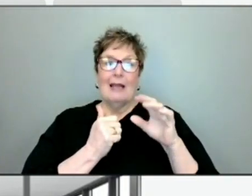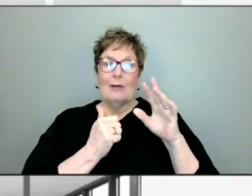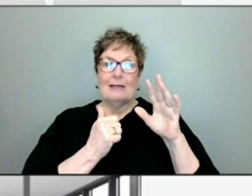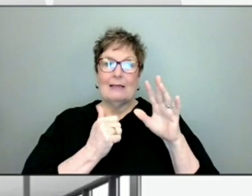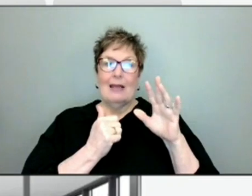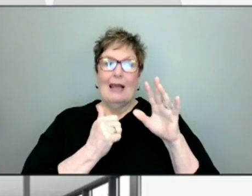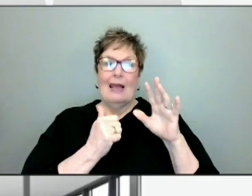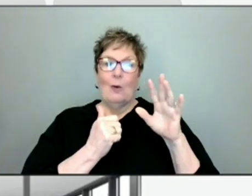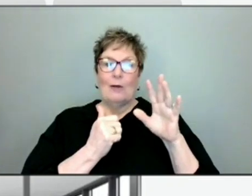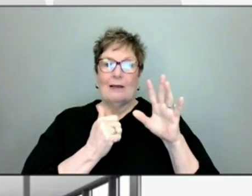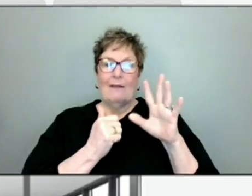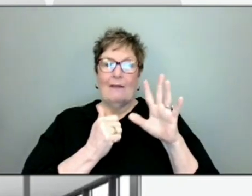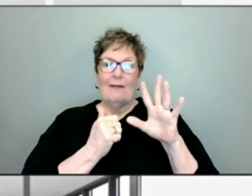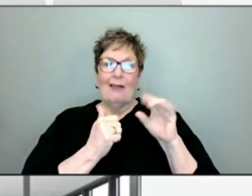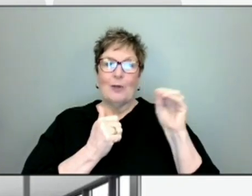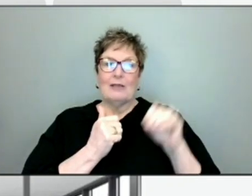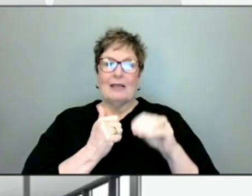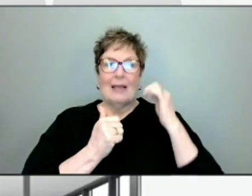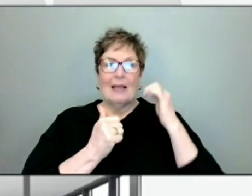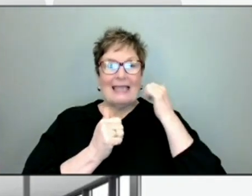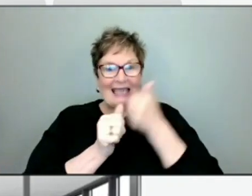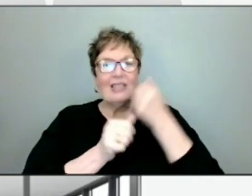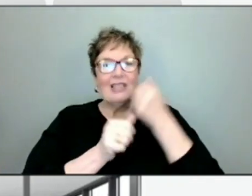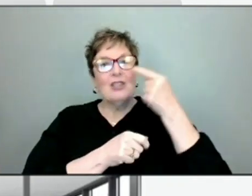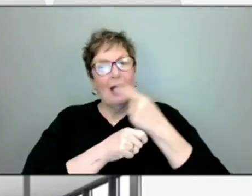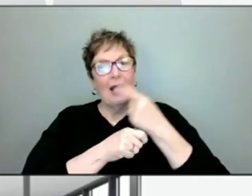30 days, is the way the current rule is written.